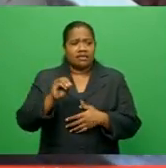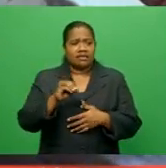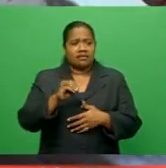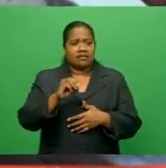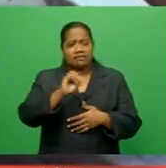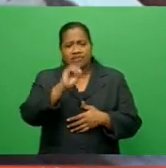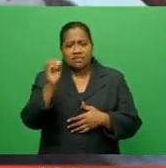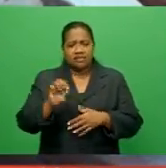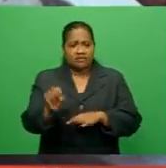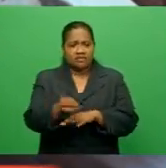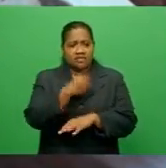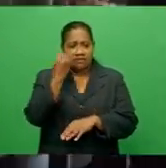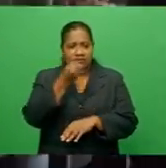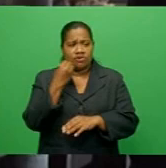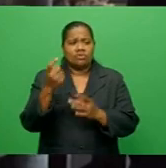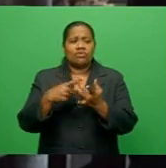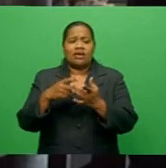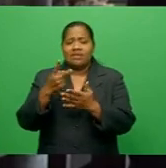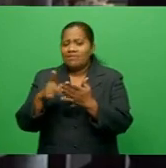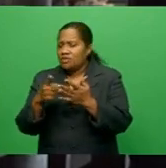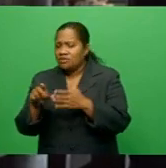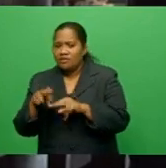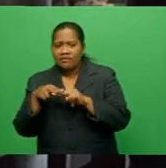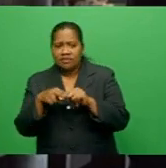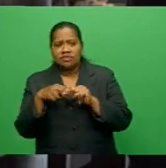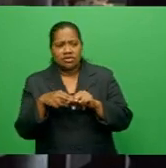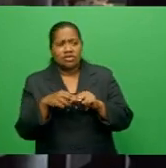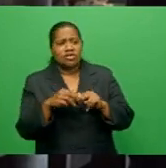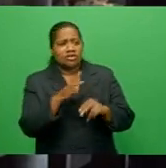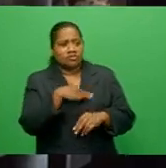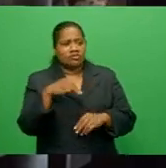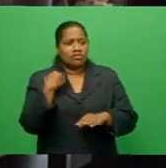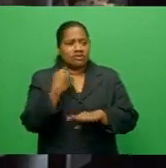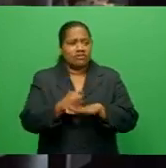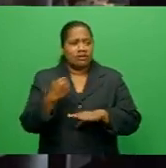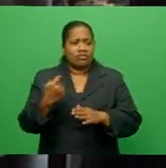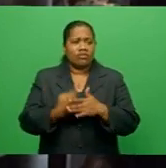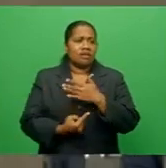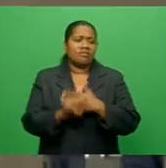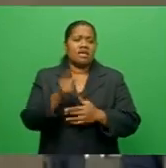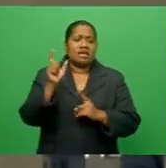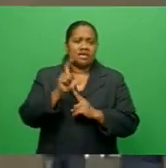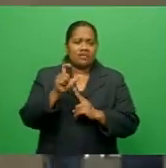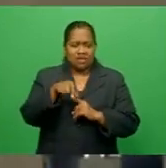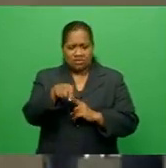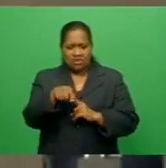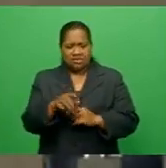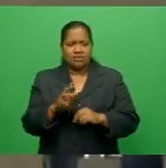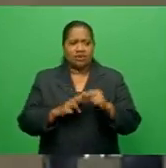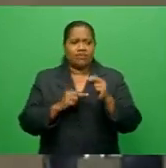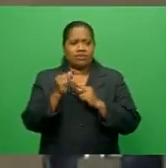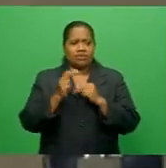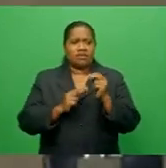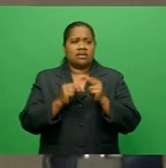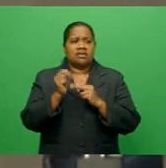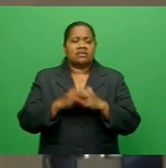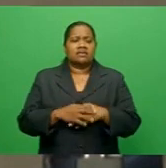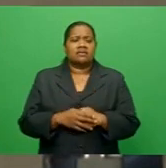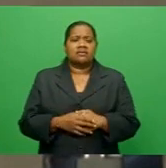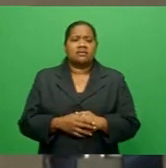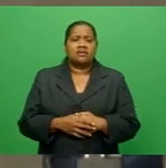and the Ministry of Local Government is looking to capitalize on this by building a seafood center. Our intention is to capture